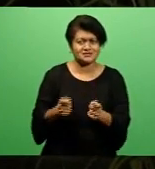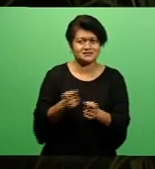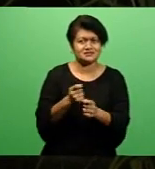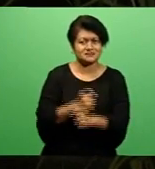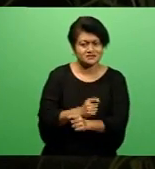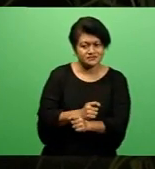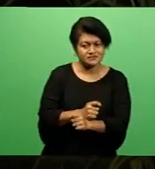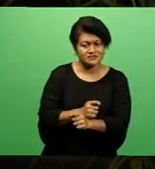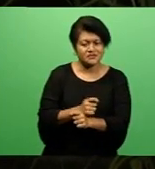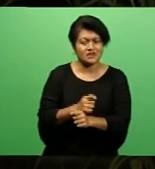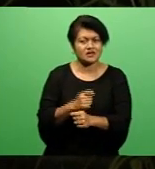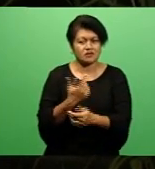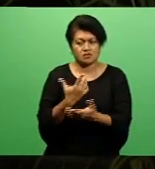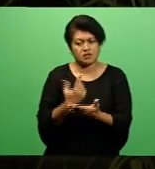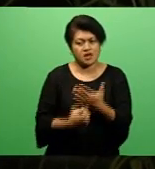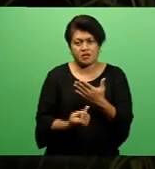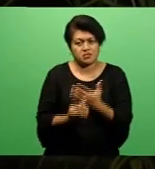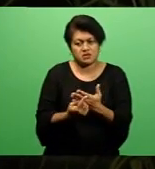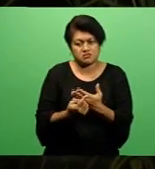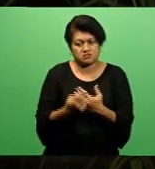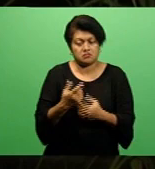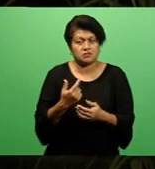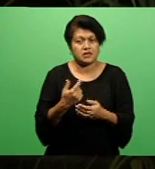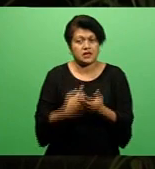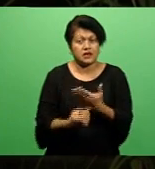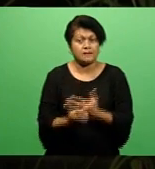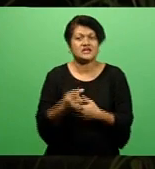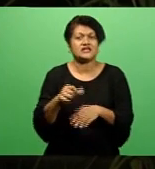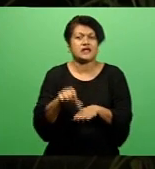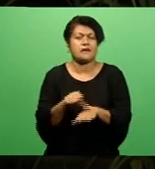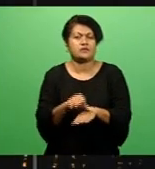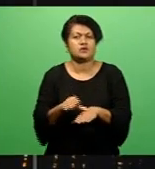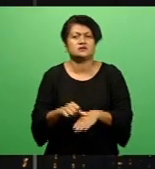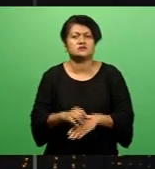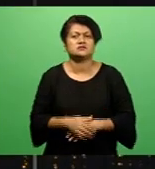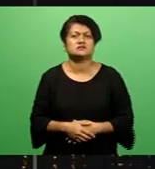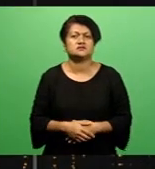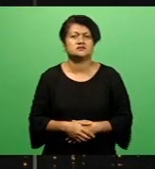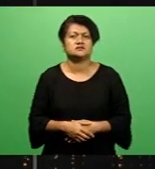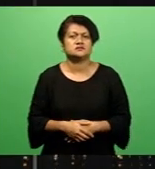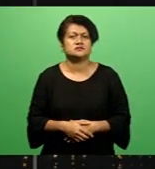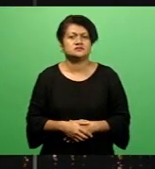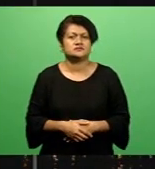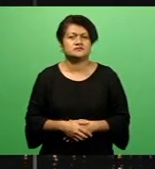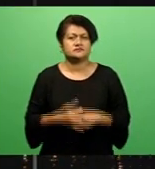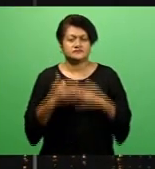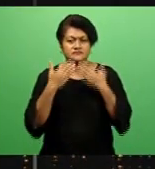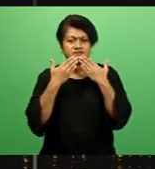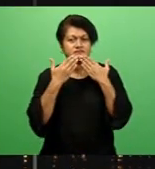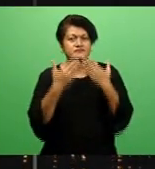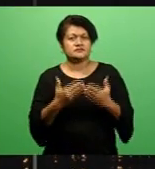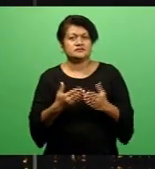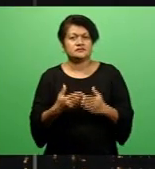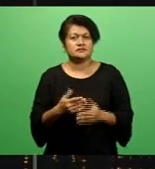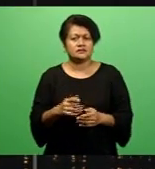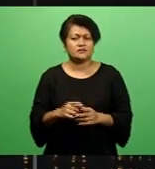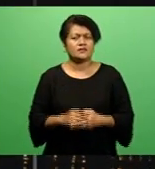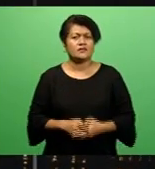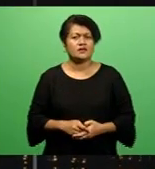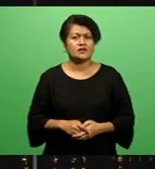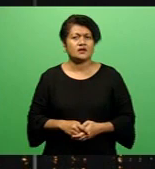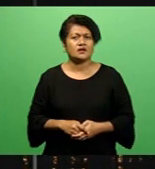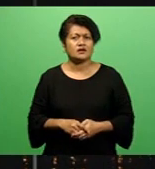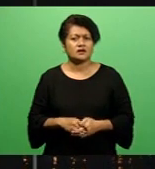dialogue will be carried out on these in April. Edwin Ngavaka, Apenisa. Former politician Ben